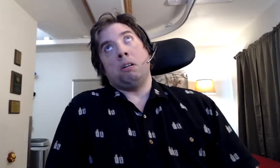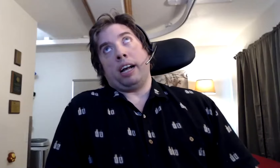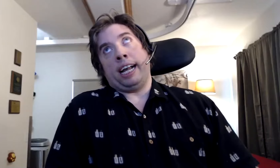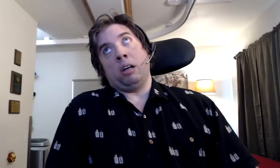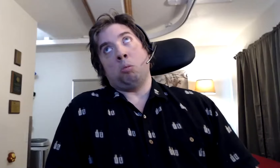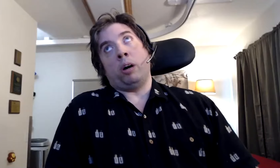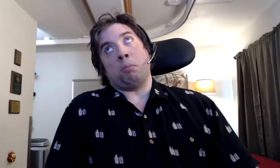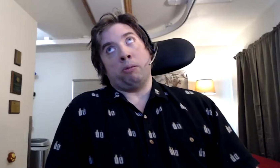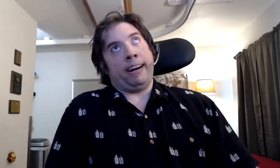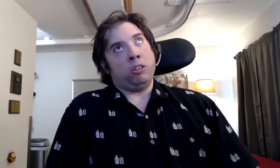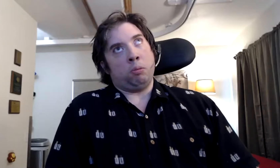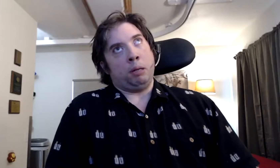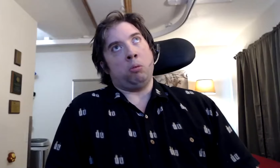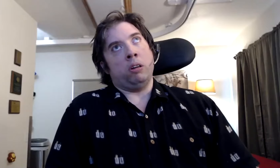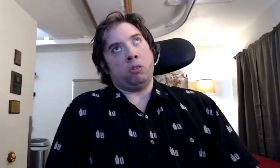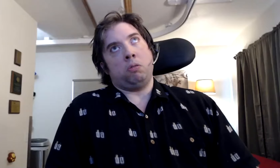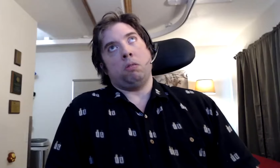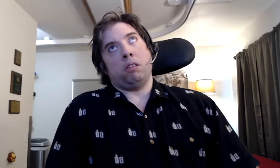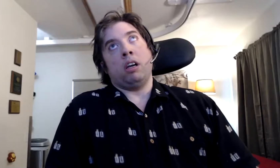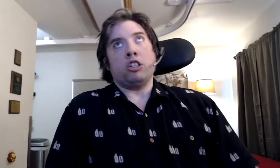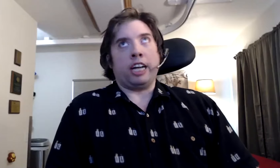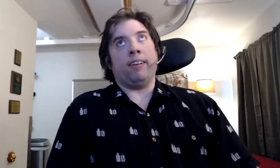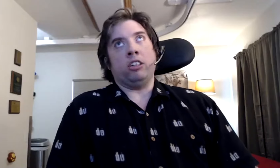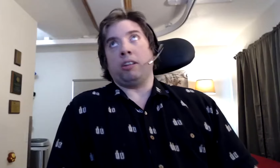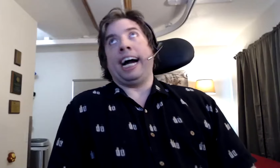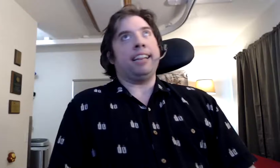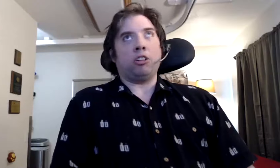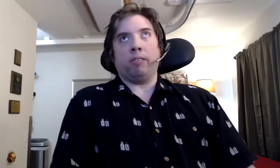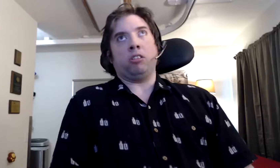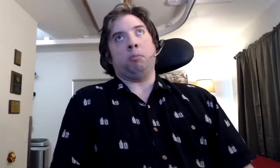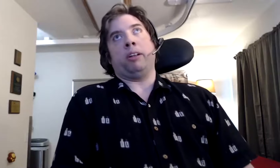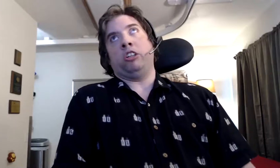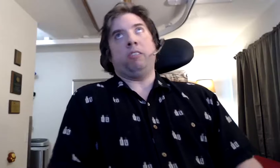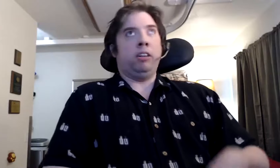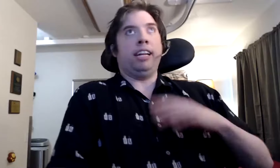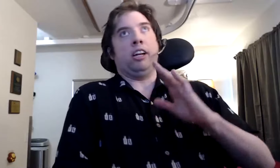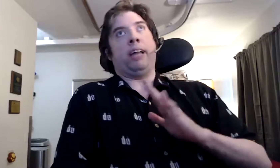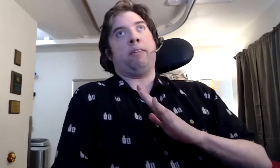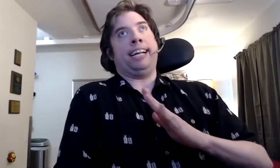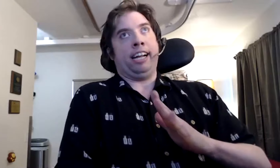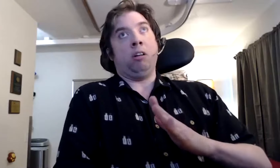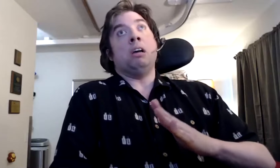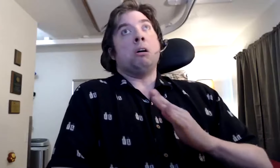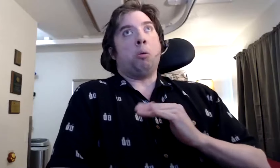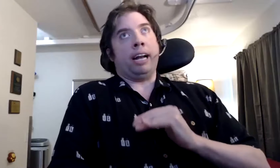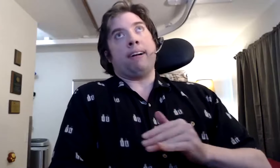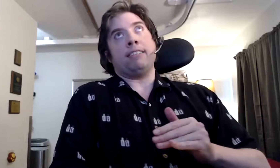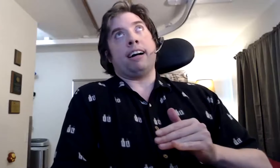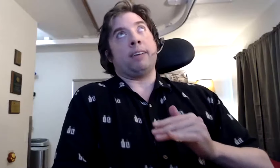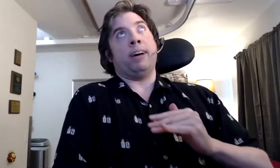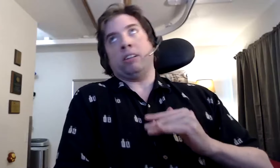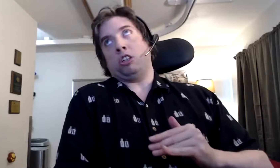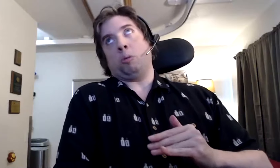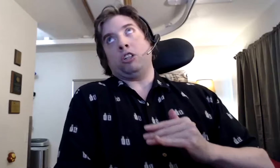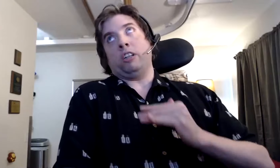and what it provides for people with challenges, I hate the term disability. You need to know that right now. Whenever I